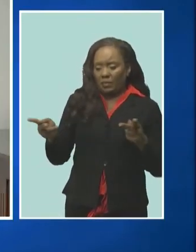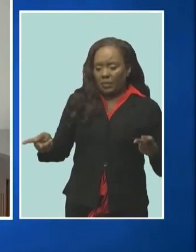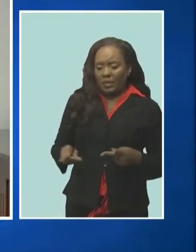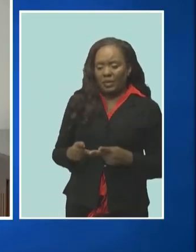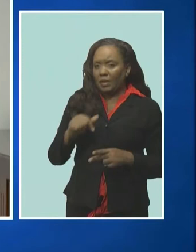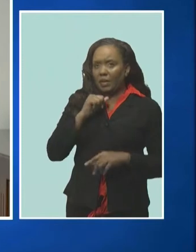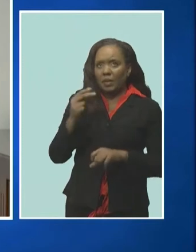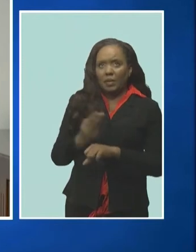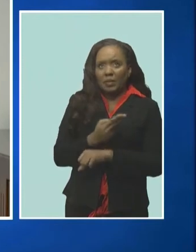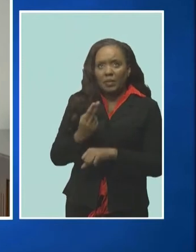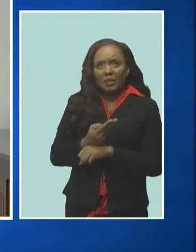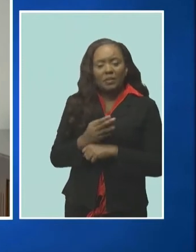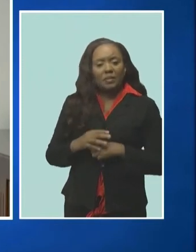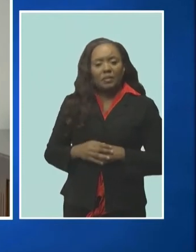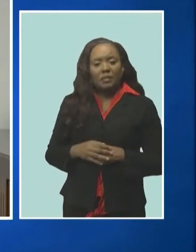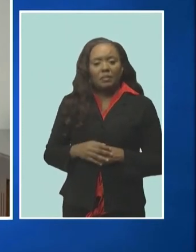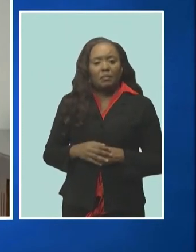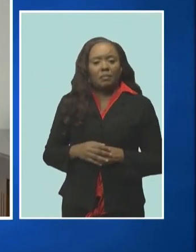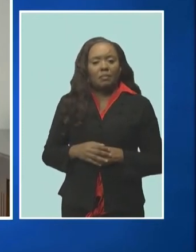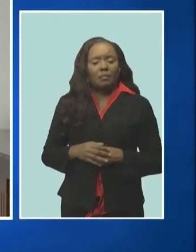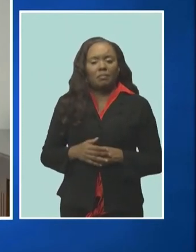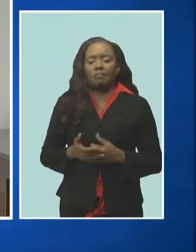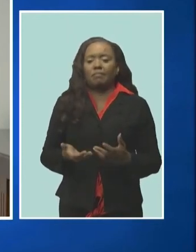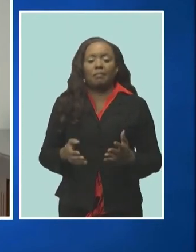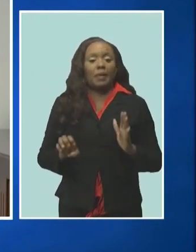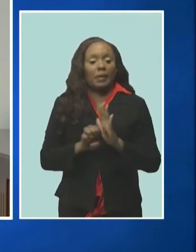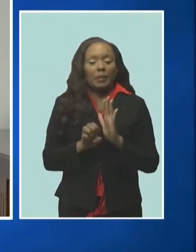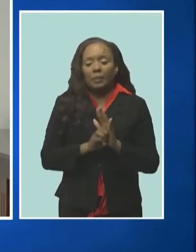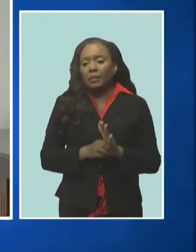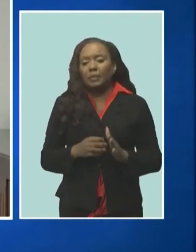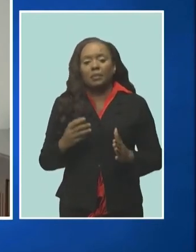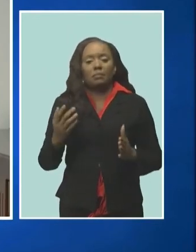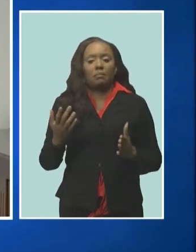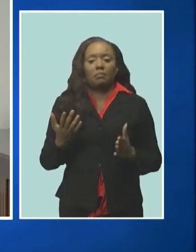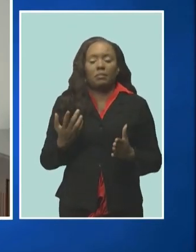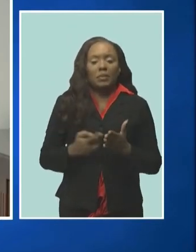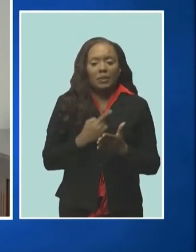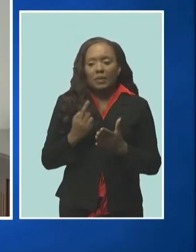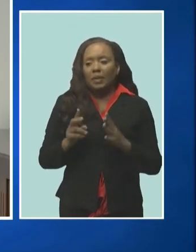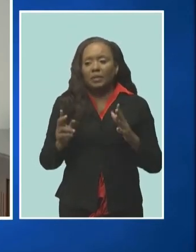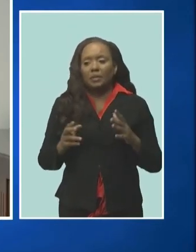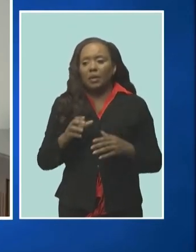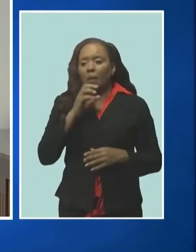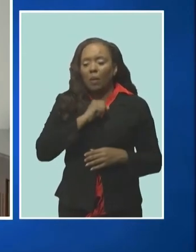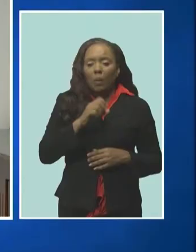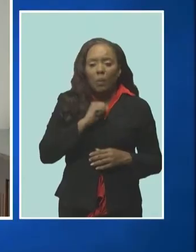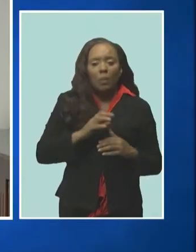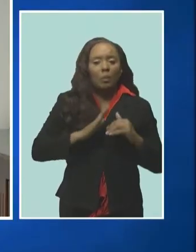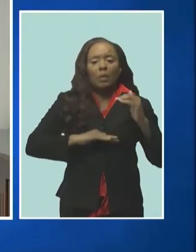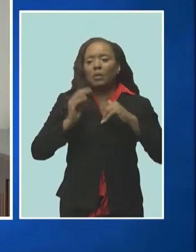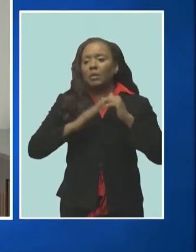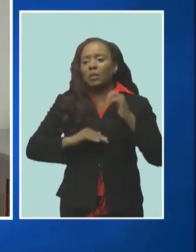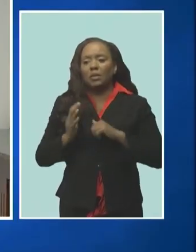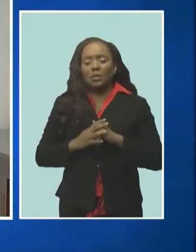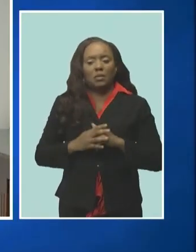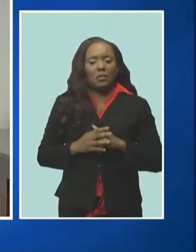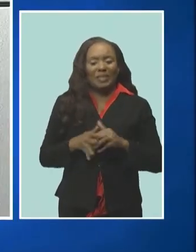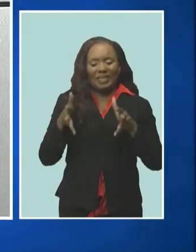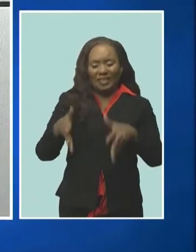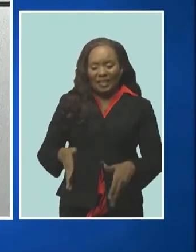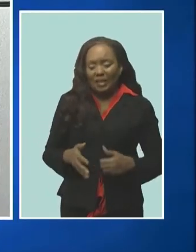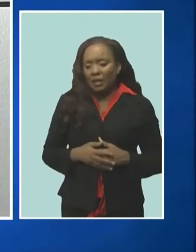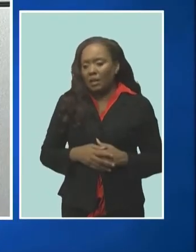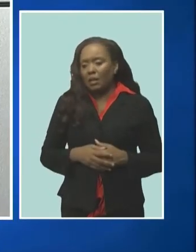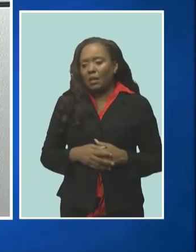to do crime so you are at risk um it encourages